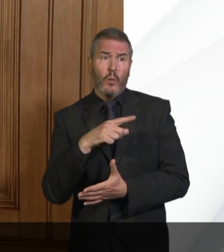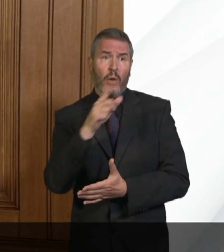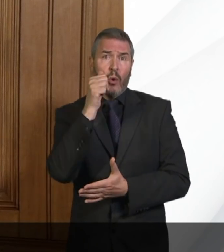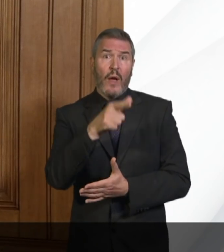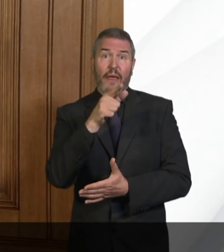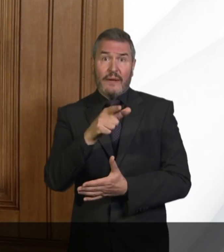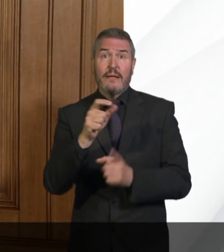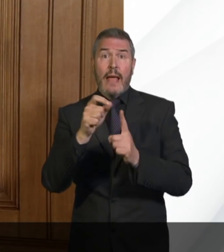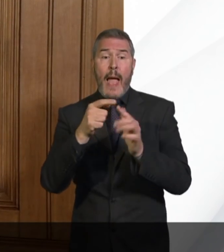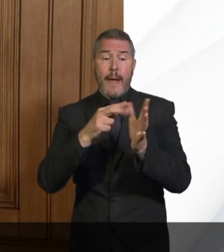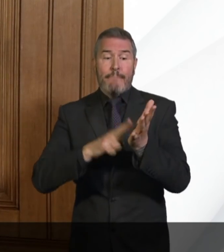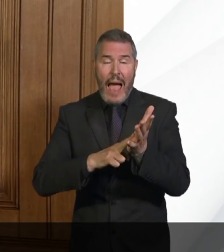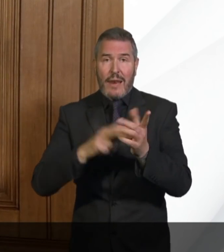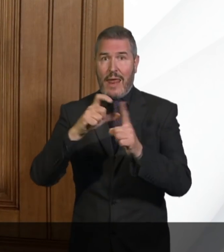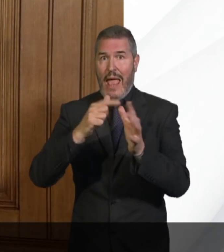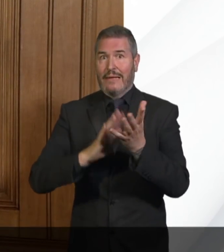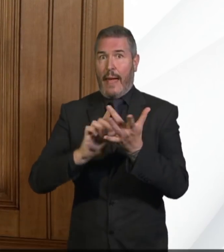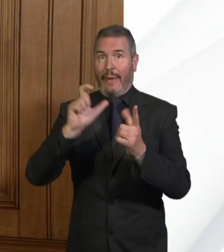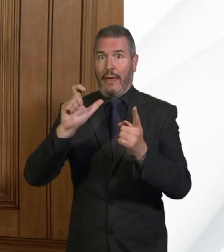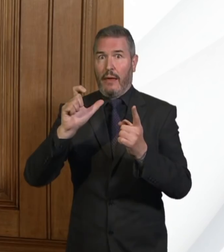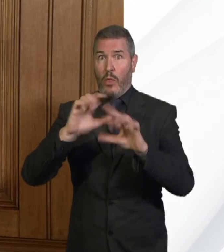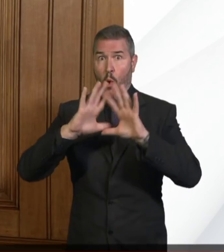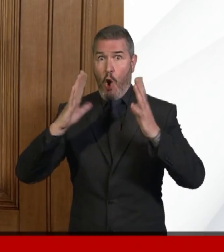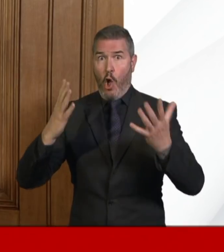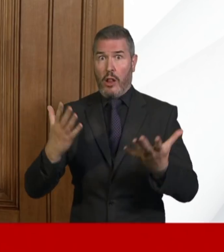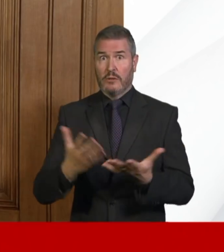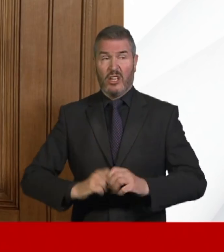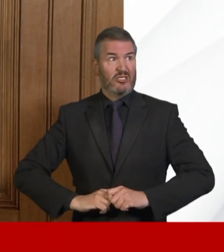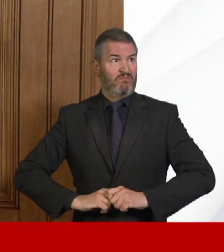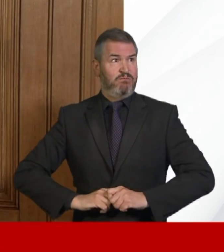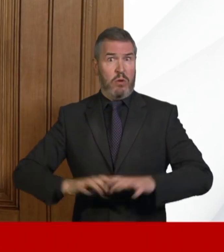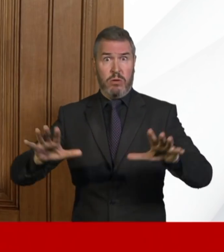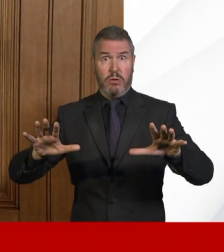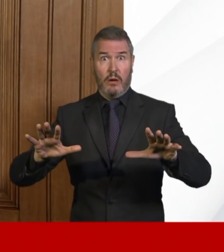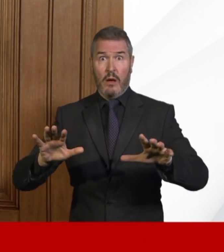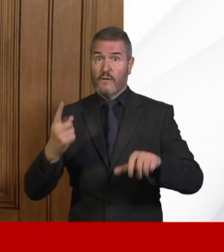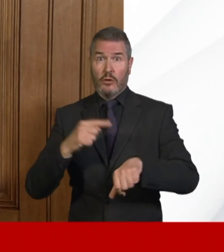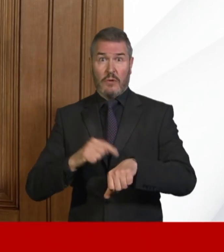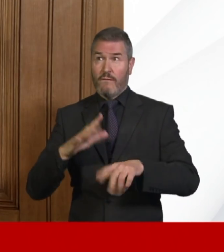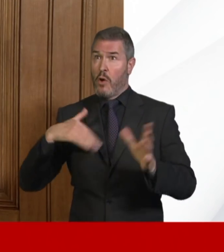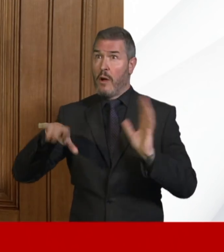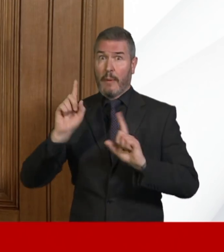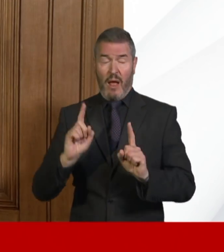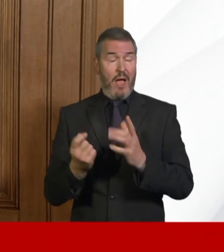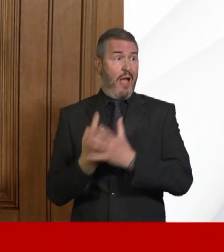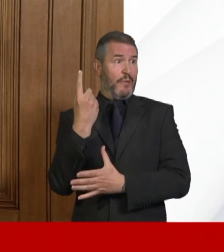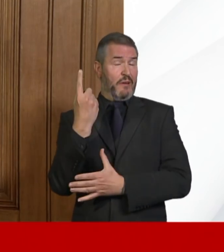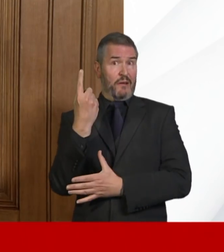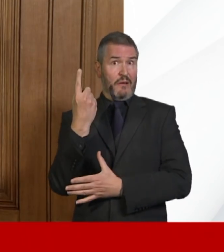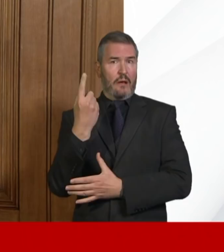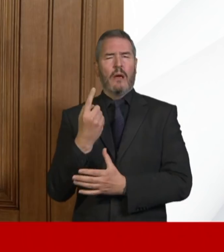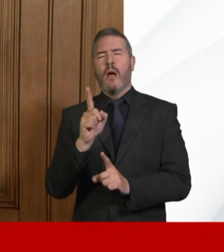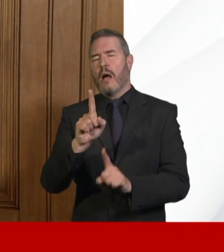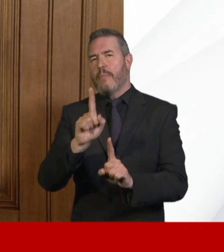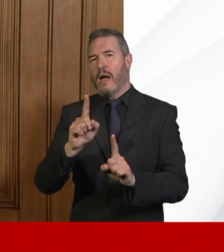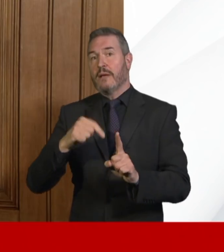pandemic on our hands and it is an unprecedented event for this generation in this country. I think it is because of